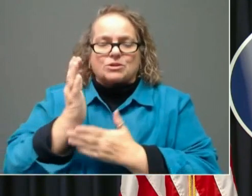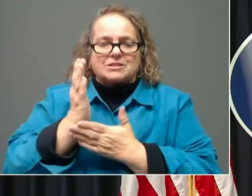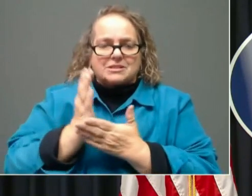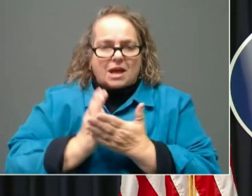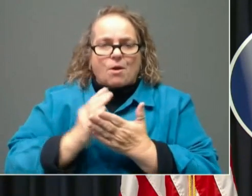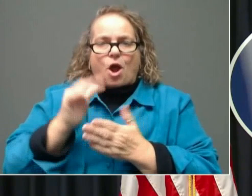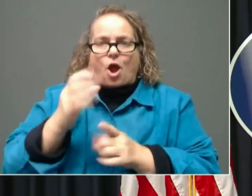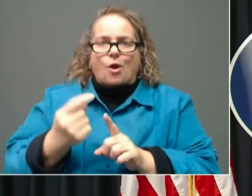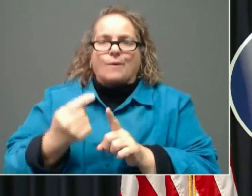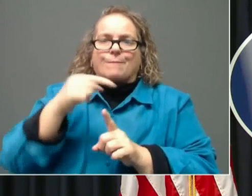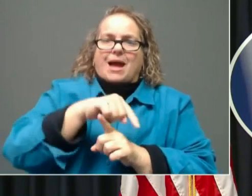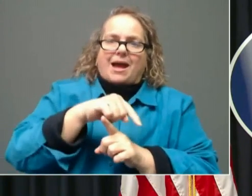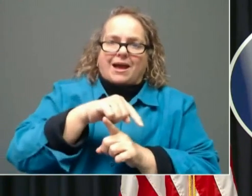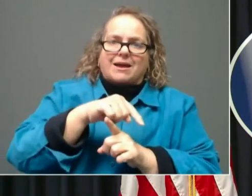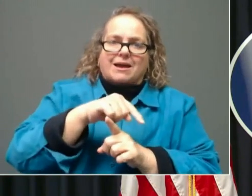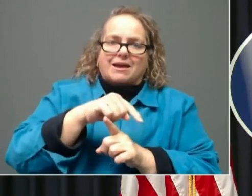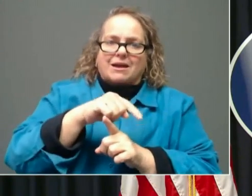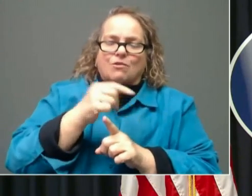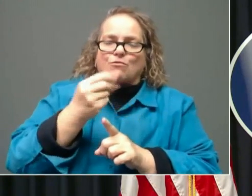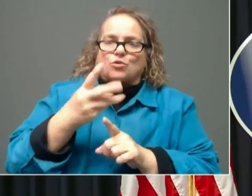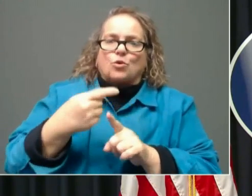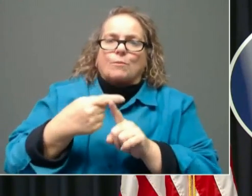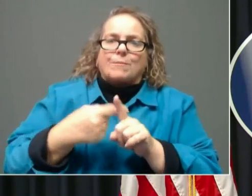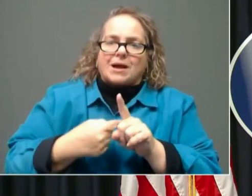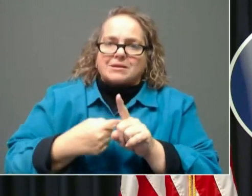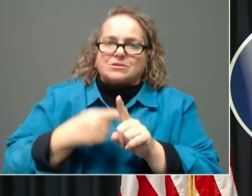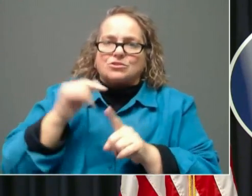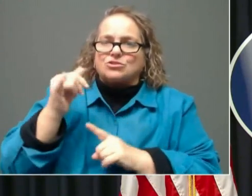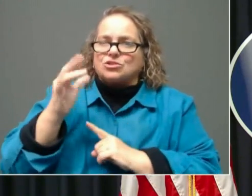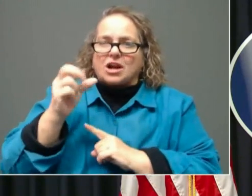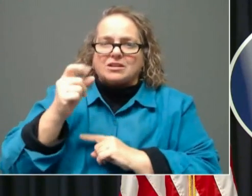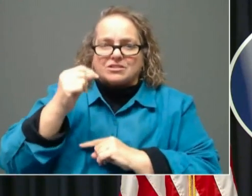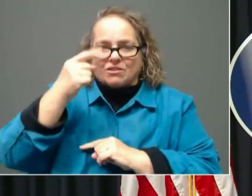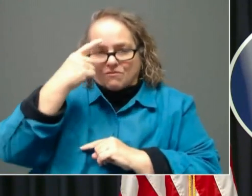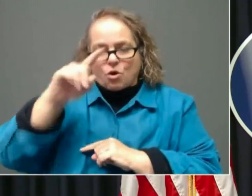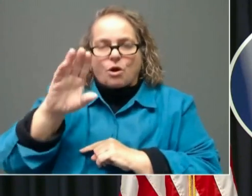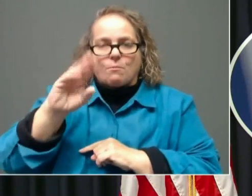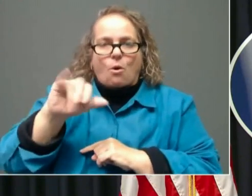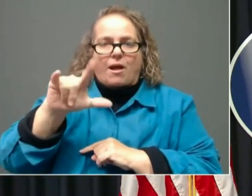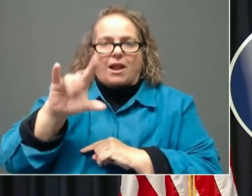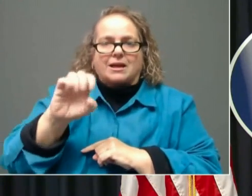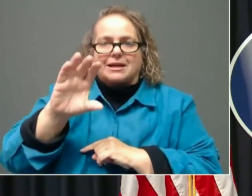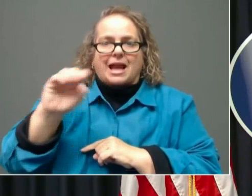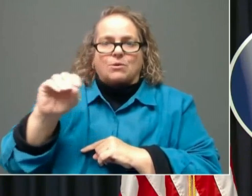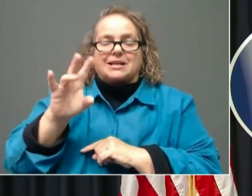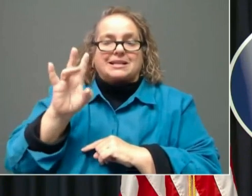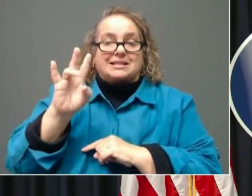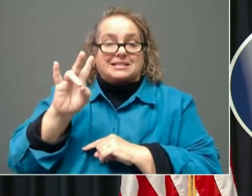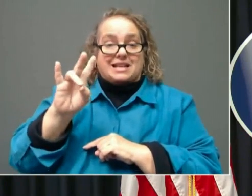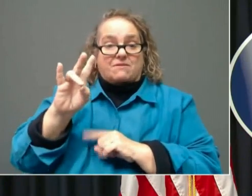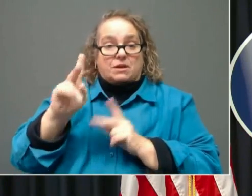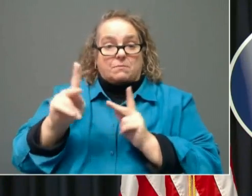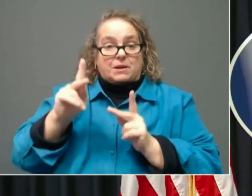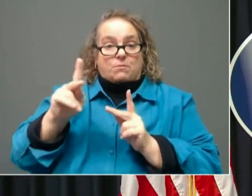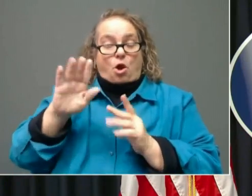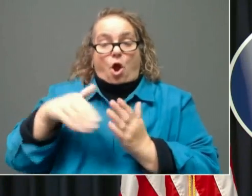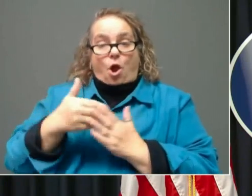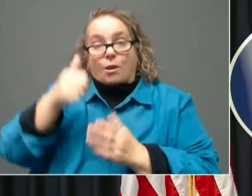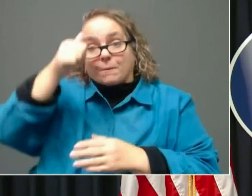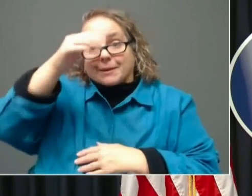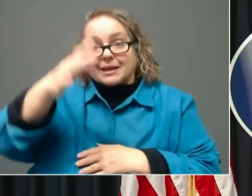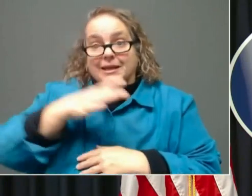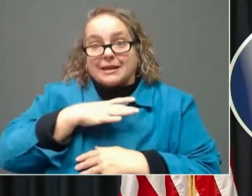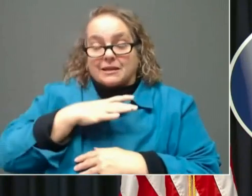a couple of months just for Boyle County. So seven individuals, all men, ages